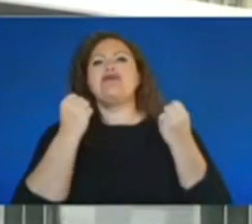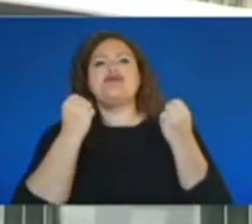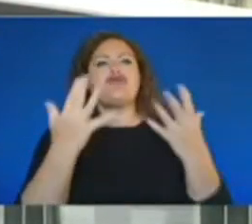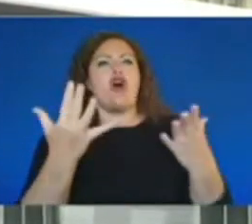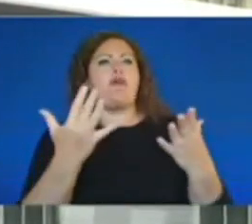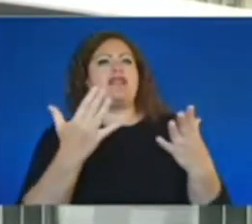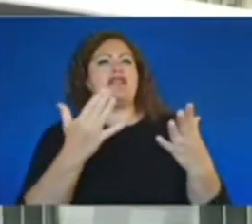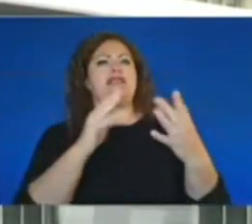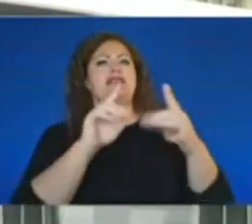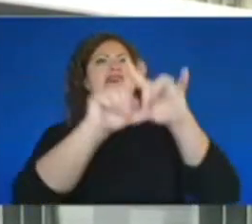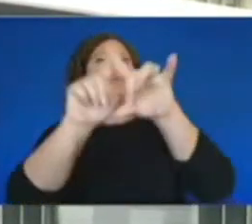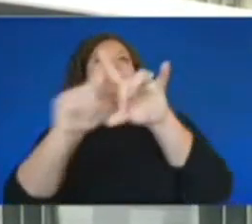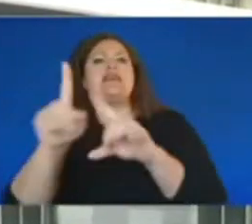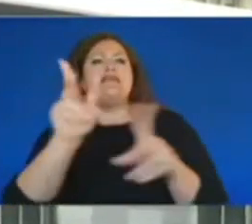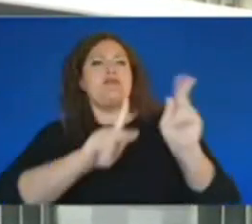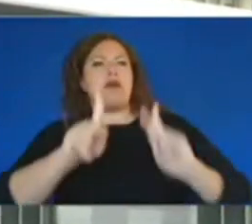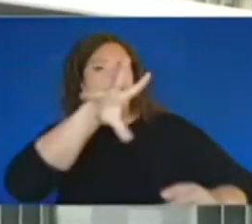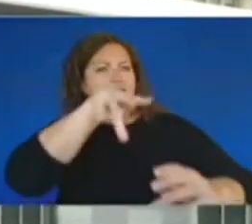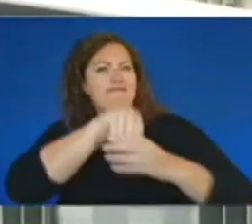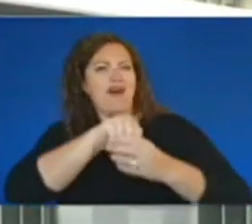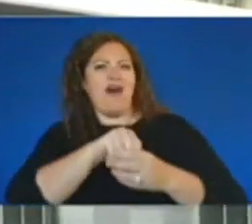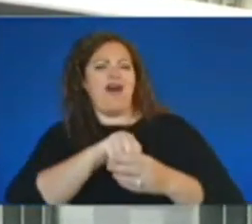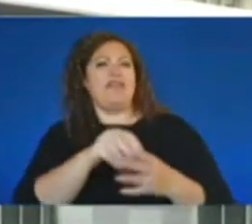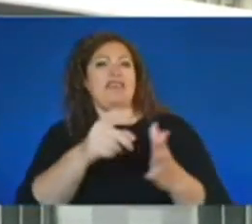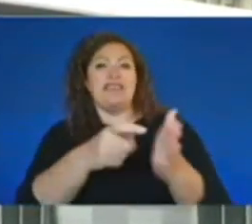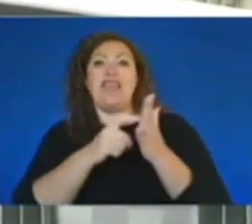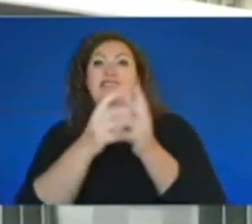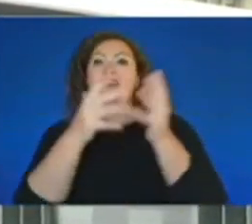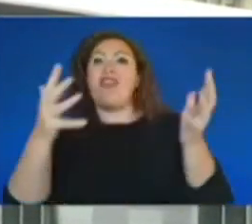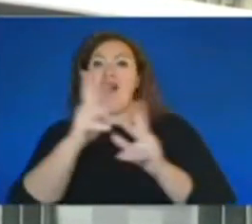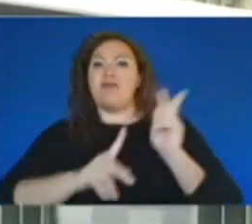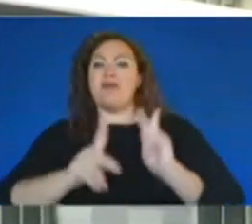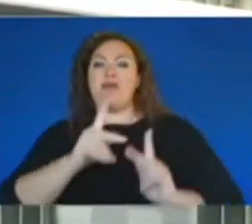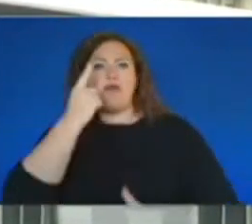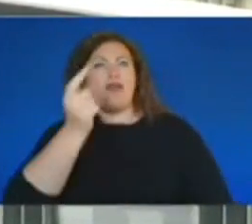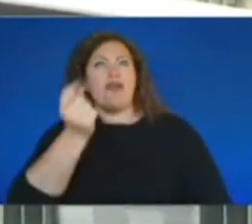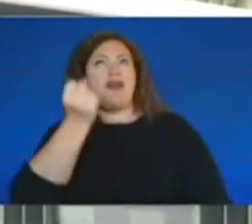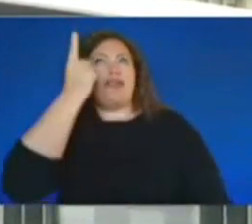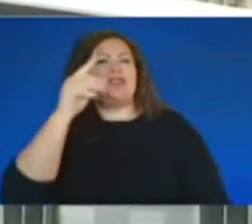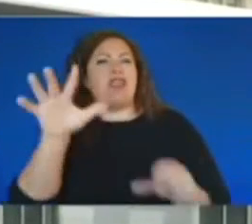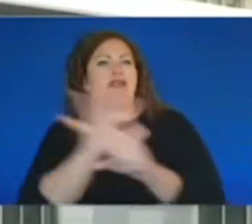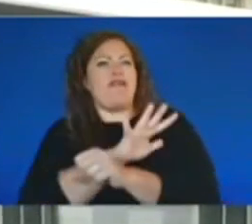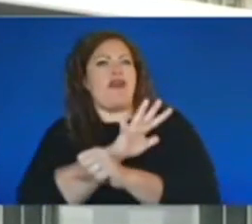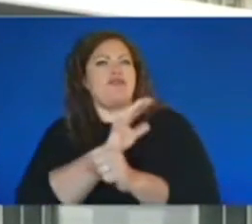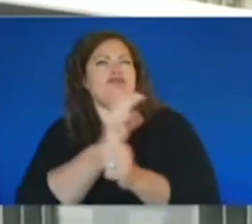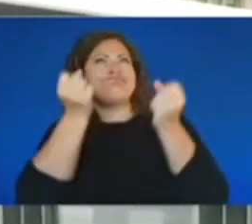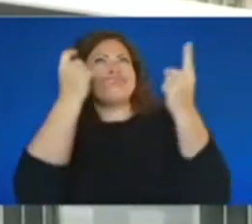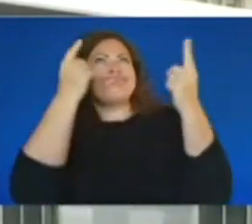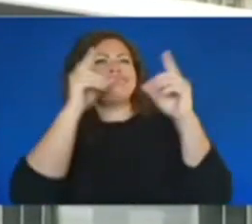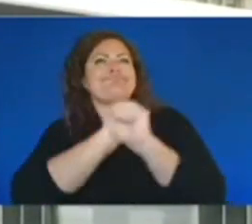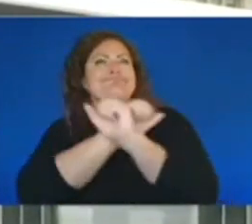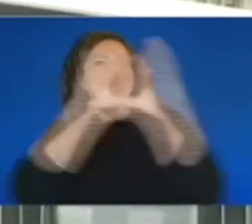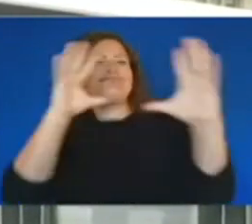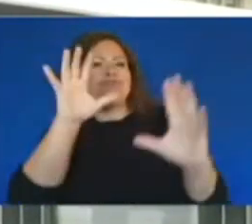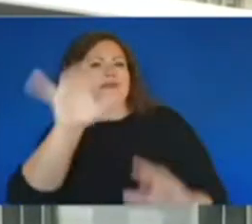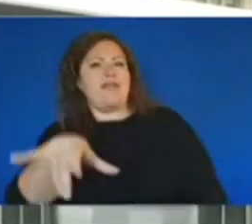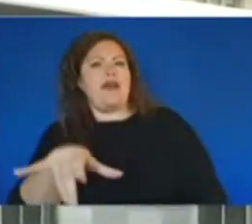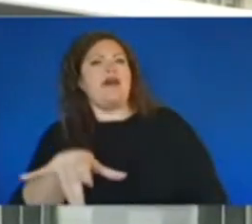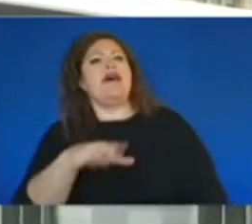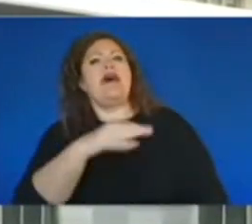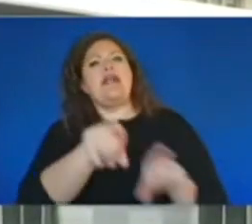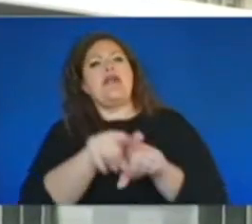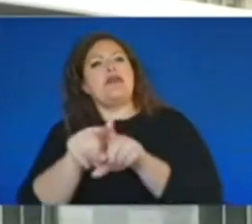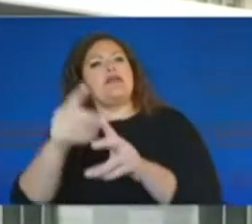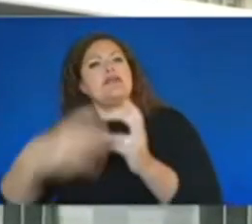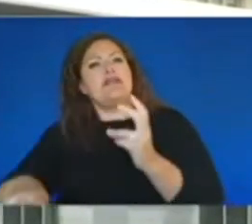a lot of information to really understand the total picture. I think it's also difficult because sometimes when people have information that they, you know, in a case,